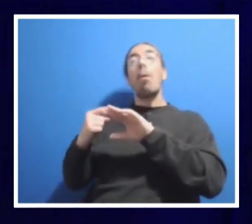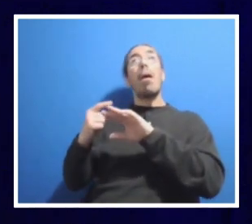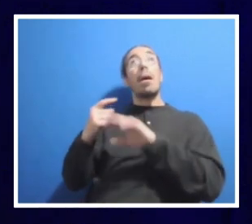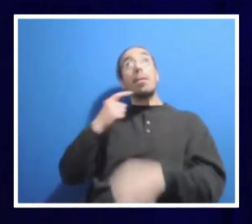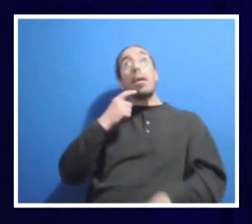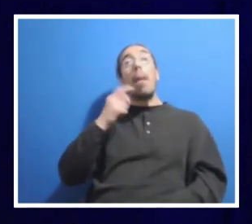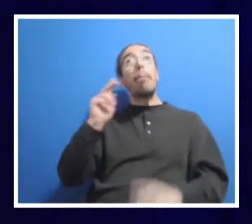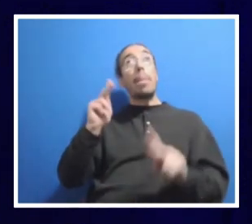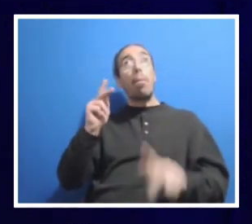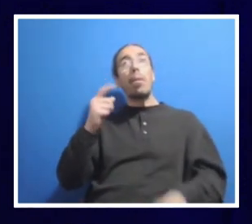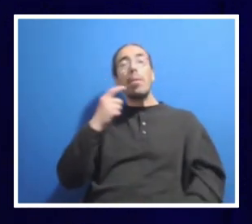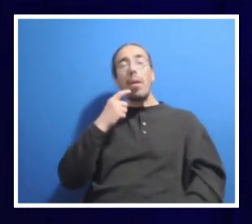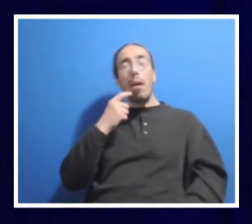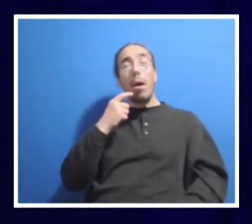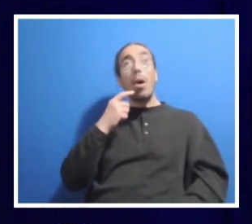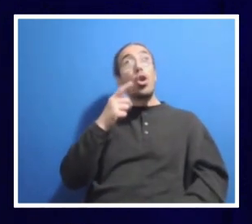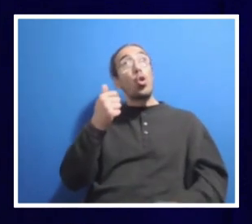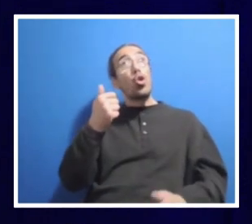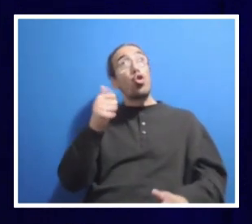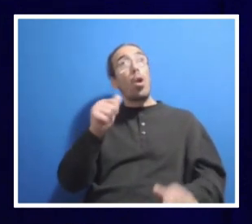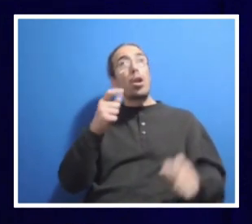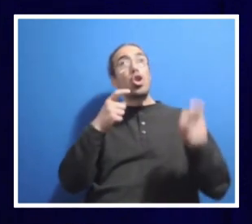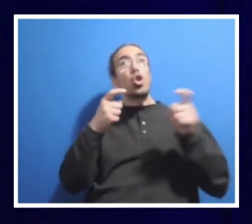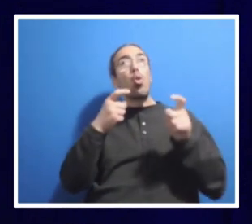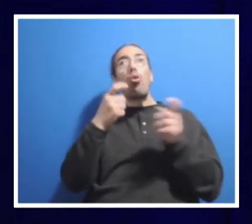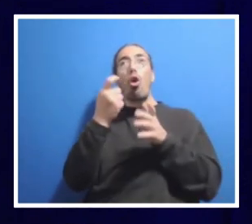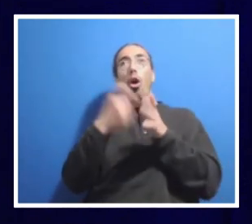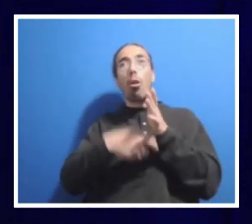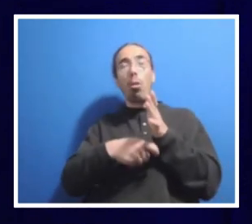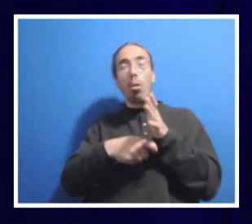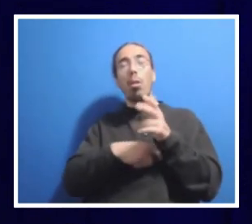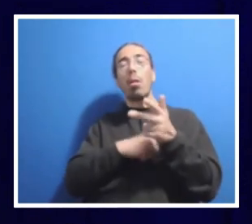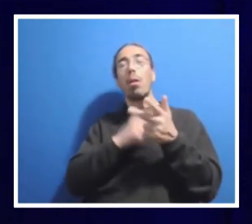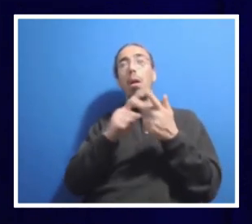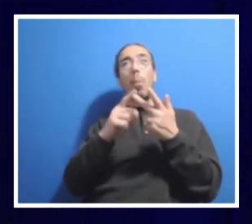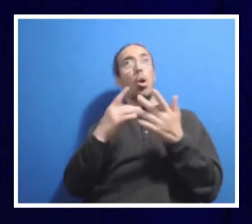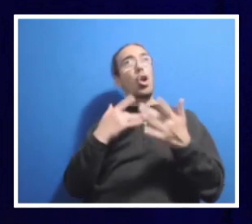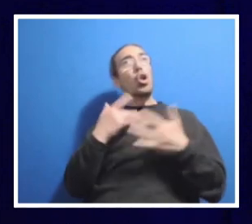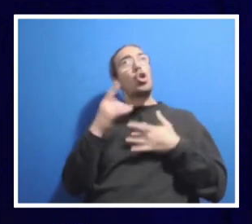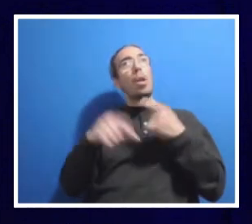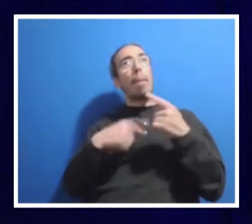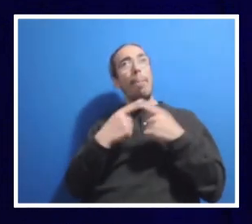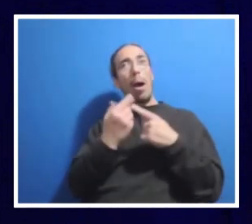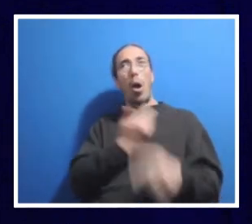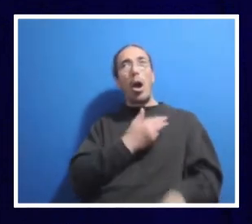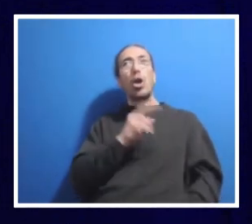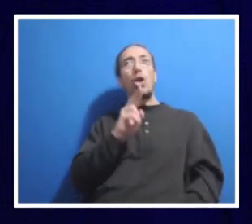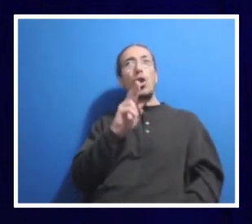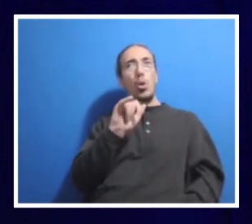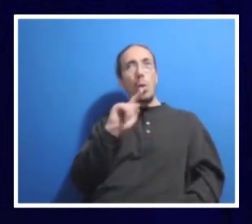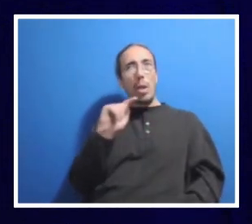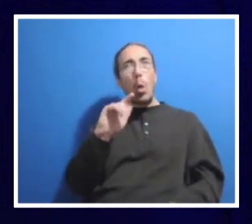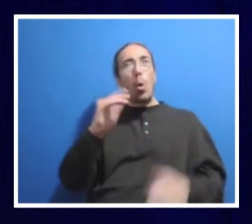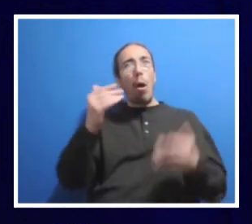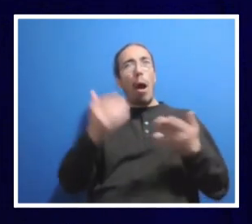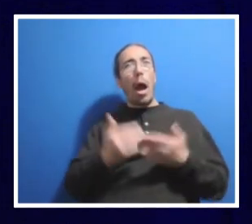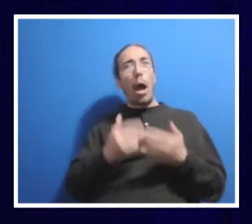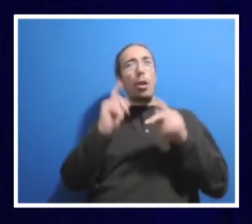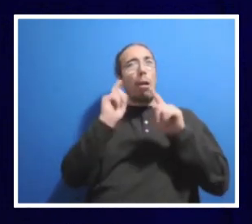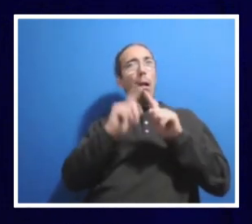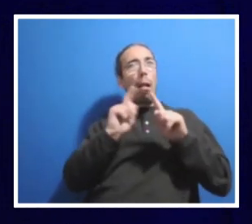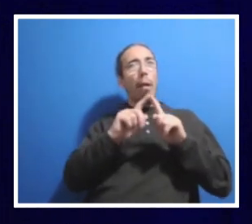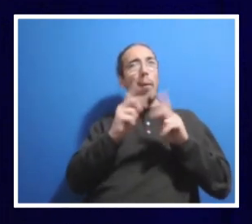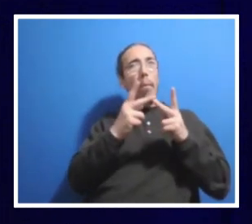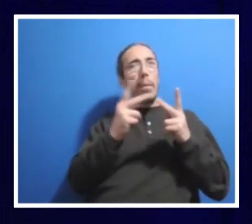saying, you are trying to control costs. I'm concerned in our unit that we are hiring such and such positions. We